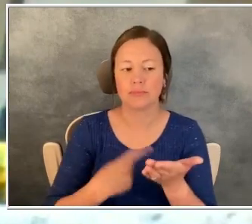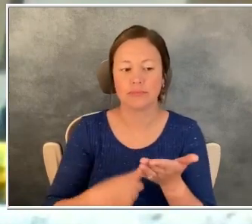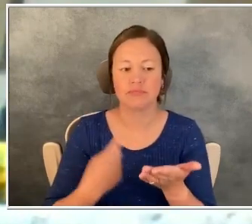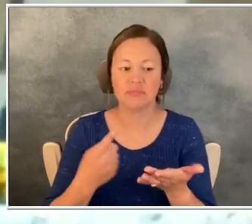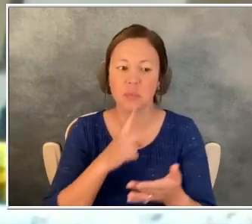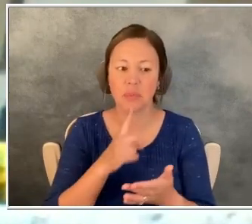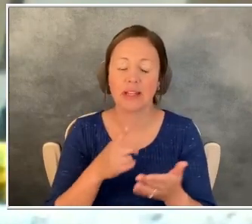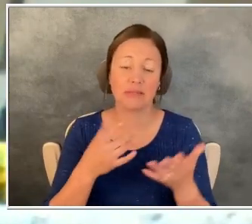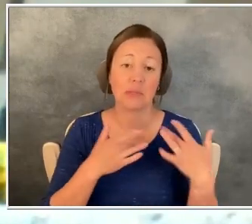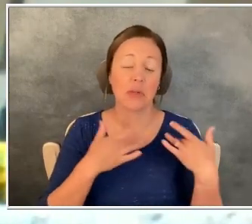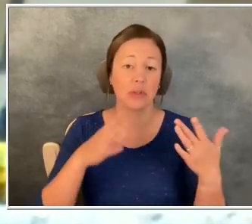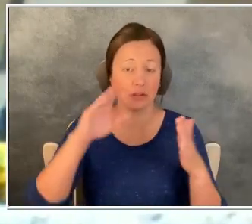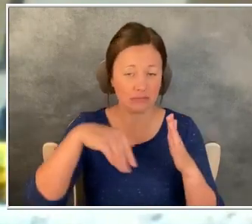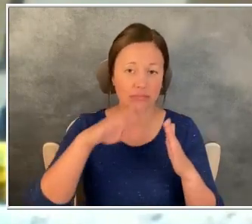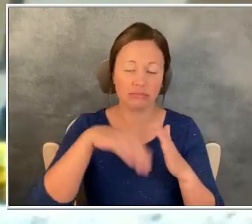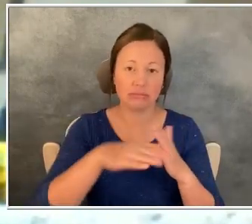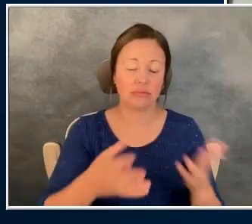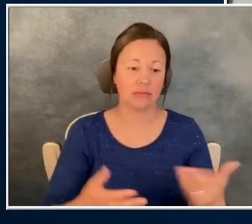of a roller coaster.